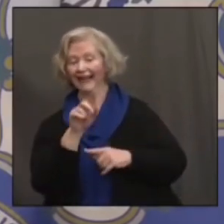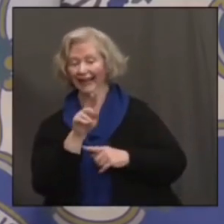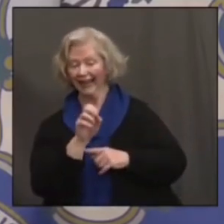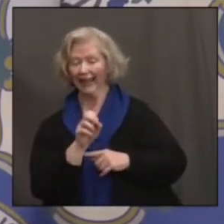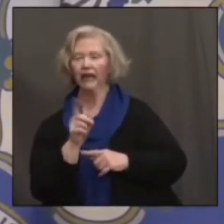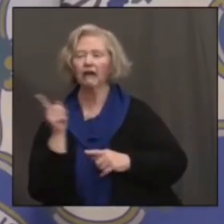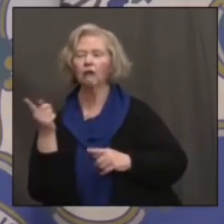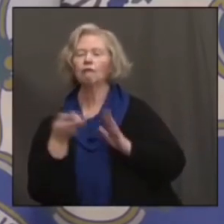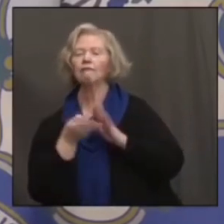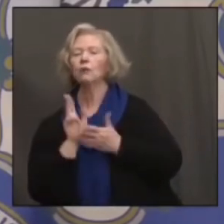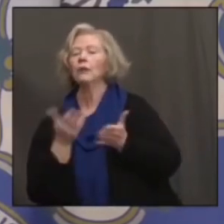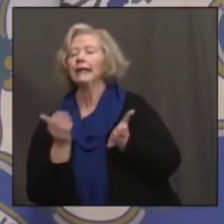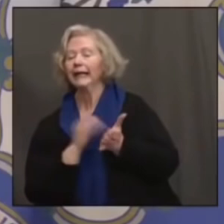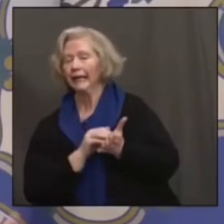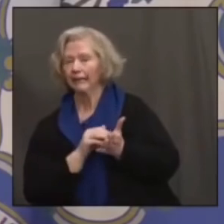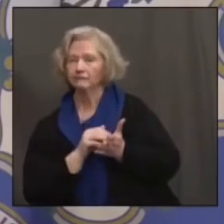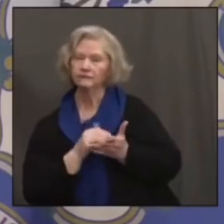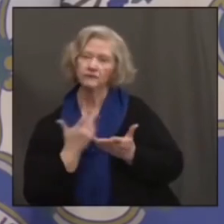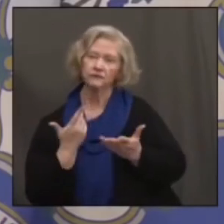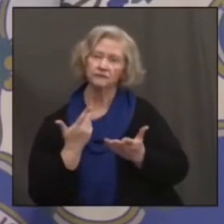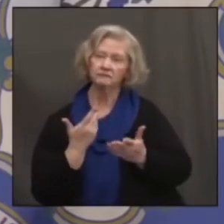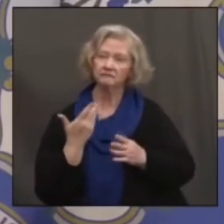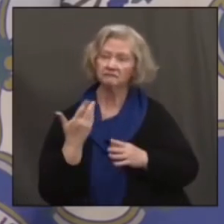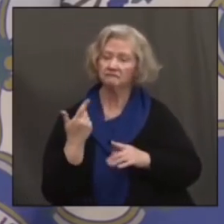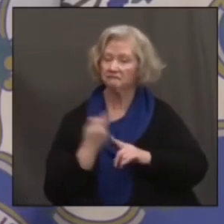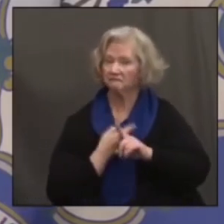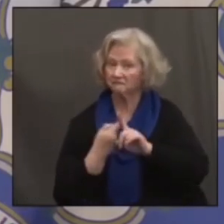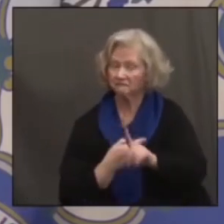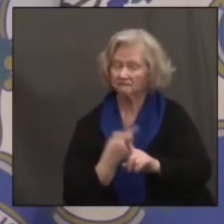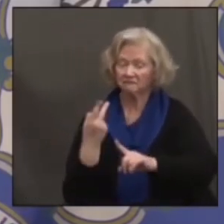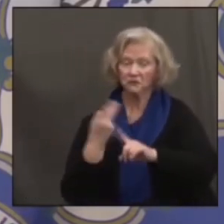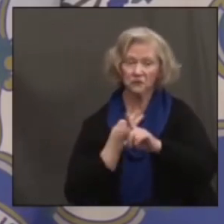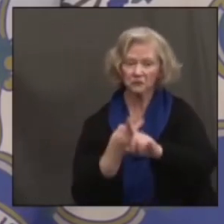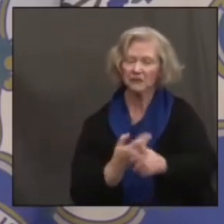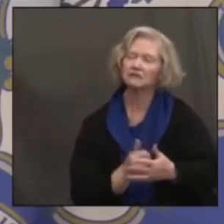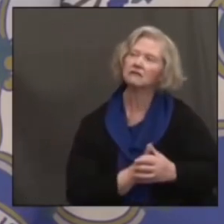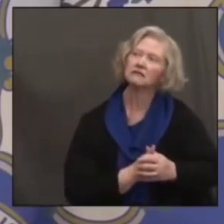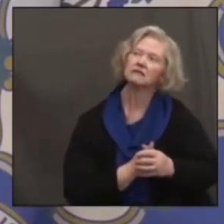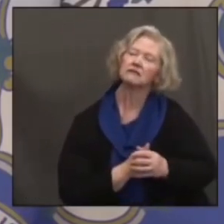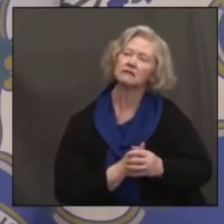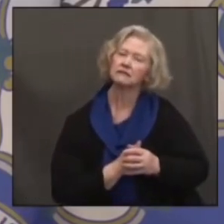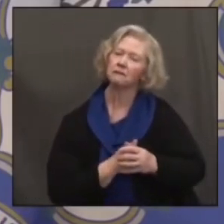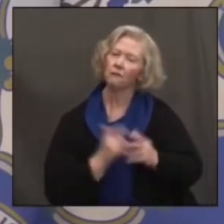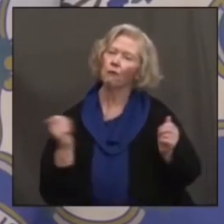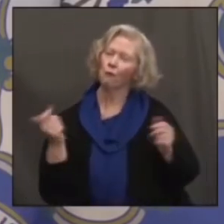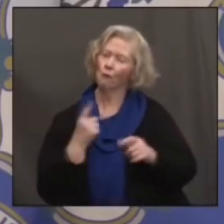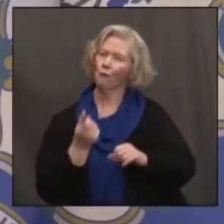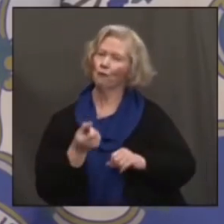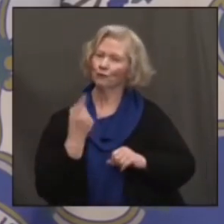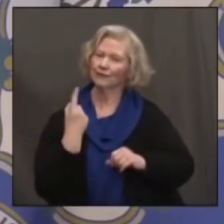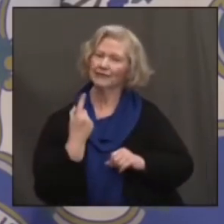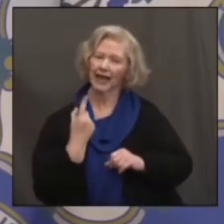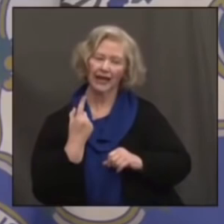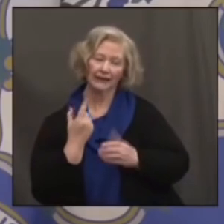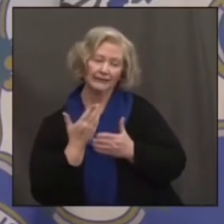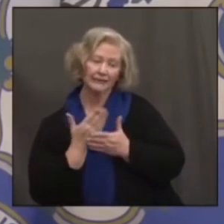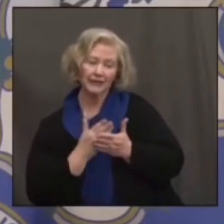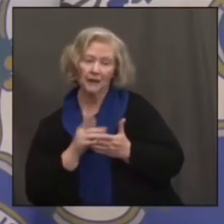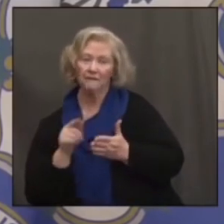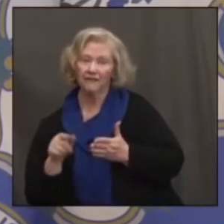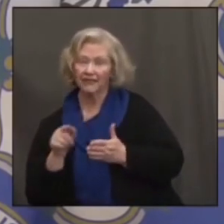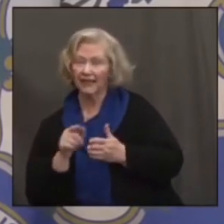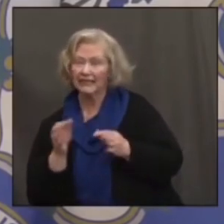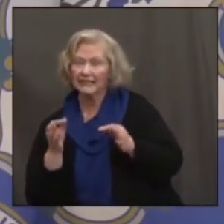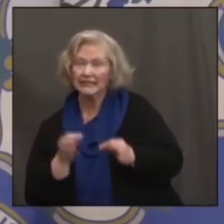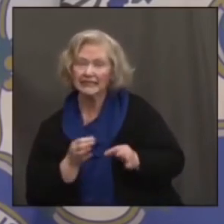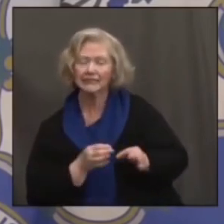regular, you know, every 30 days or 60 days. But I think everybody does understand that when it comes to some of the decisions we've